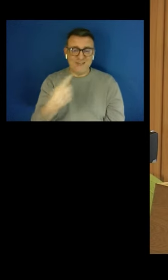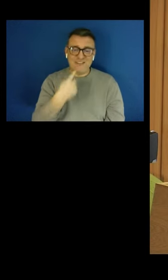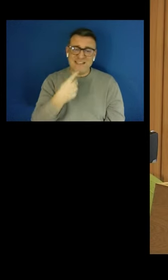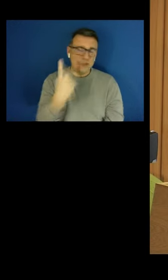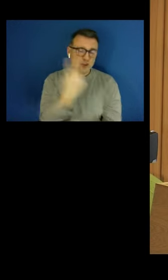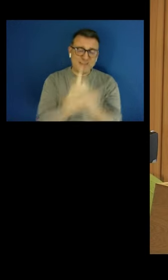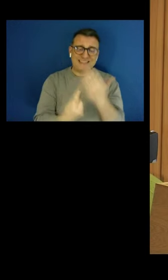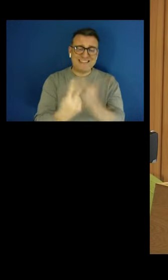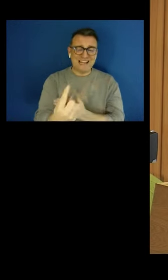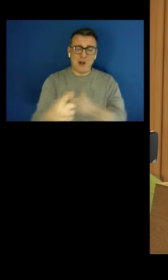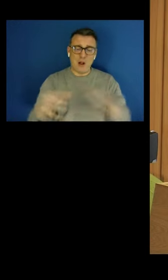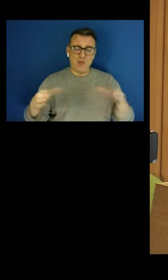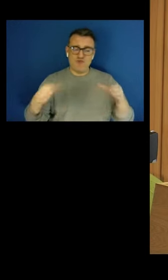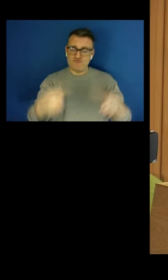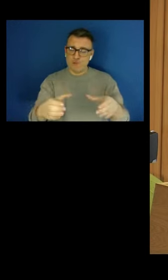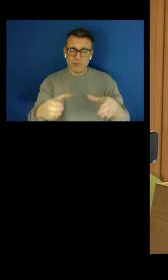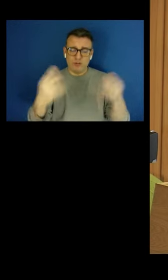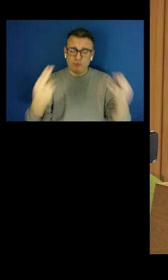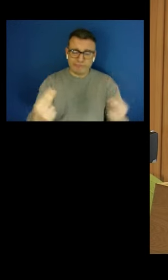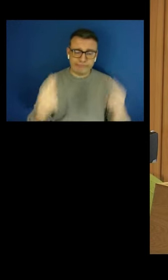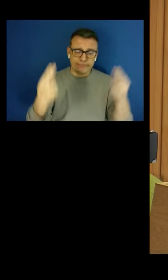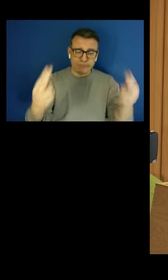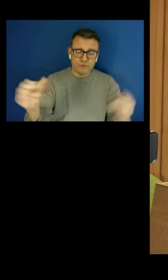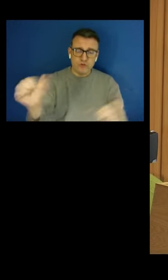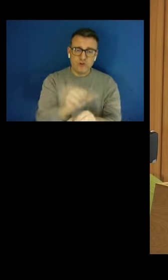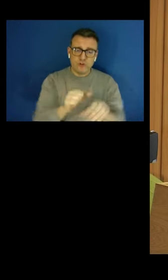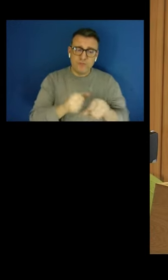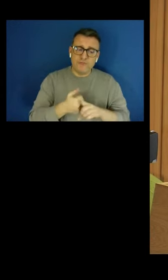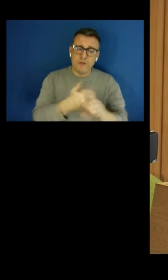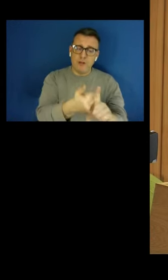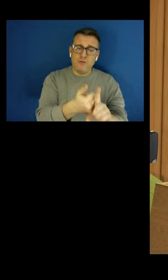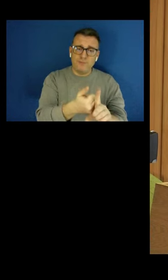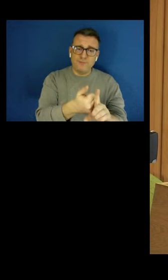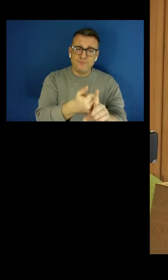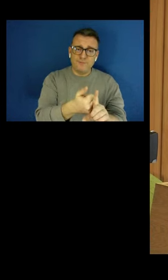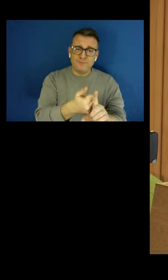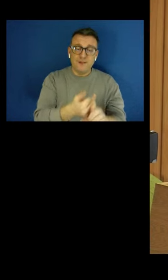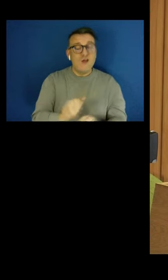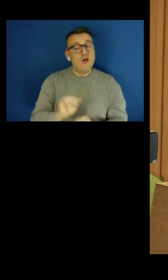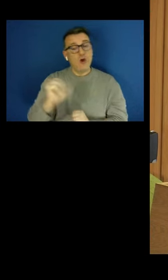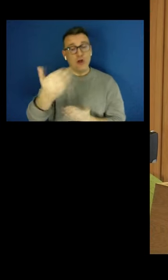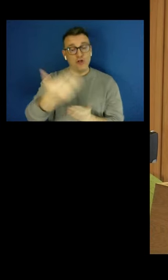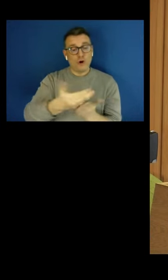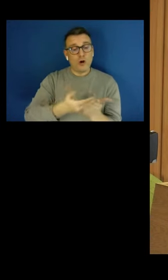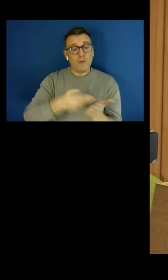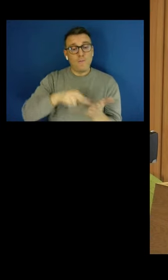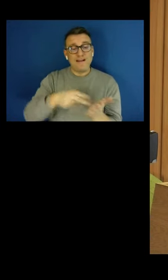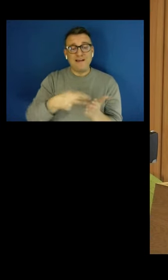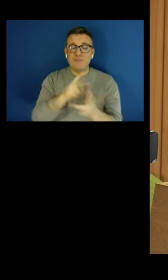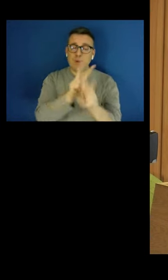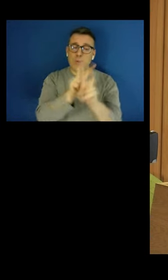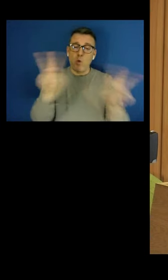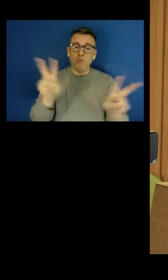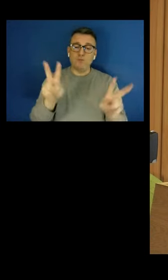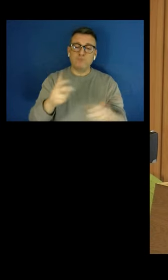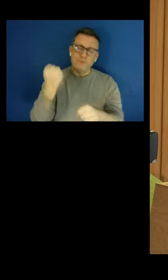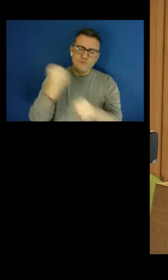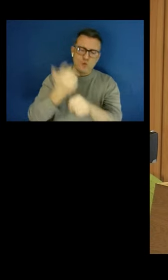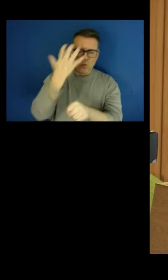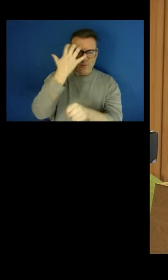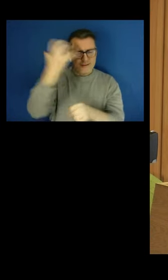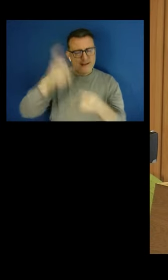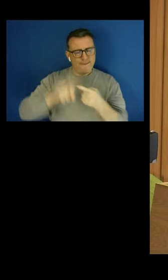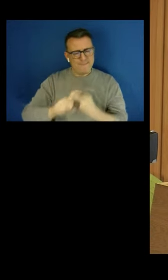and in her documents setting out her plans she said, and I quote, the Government's commitment to my role